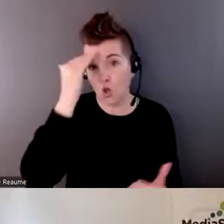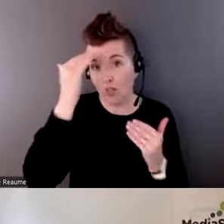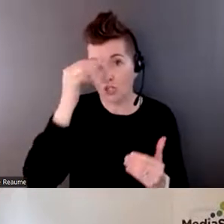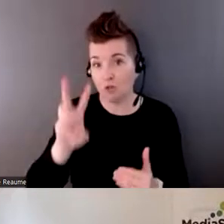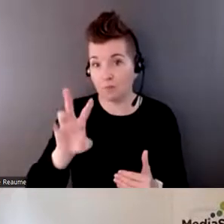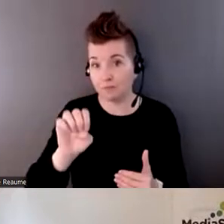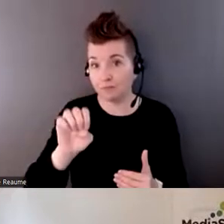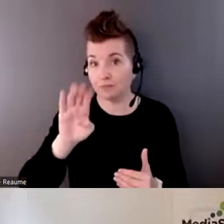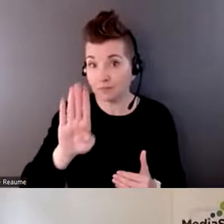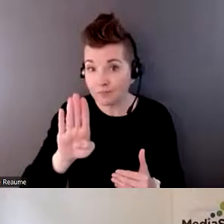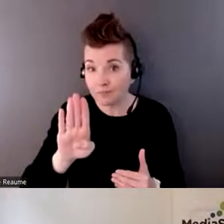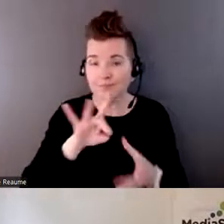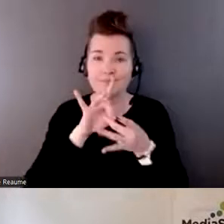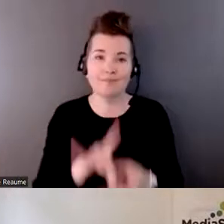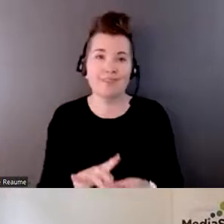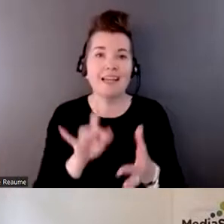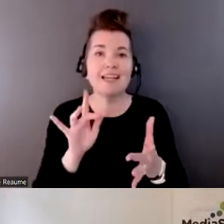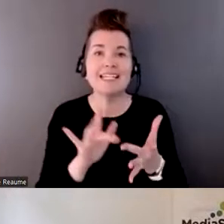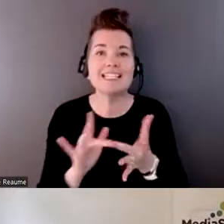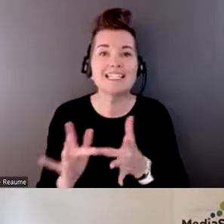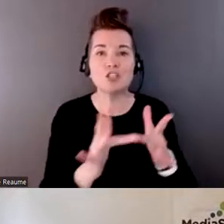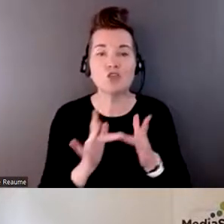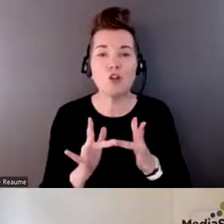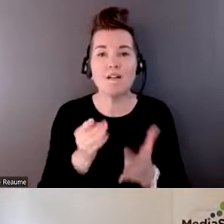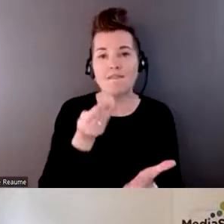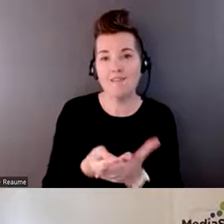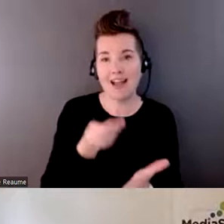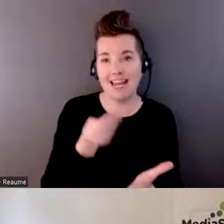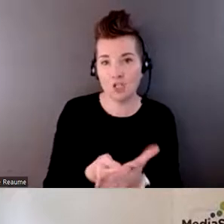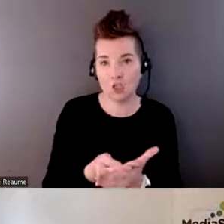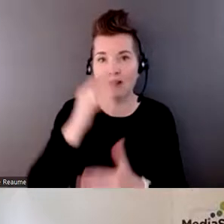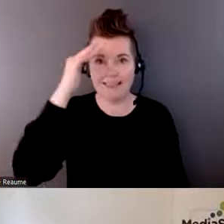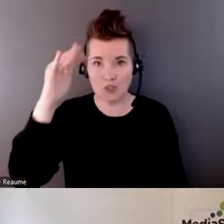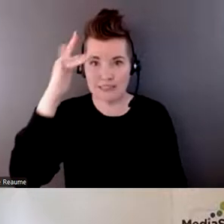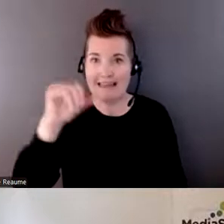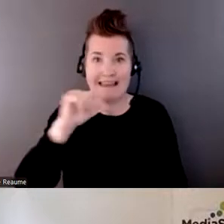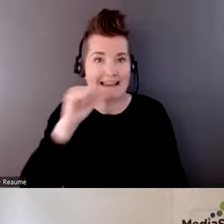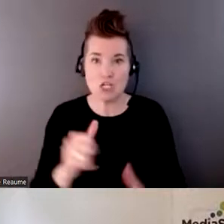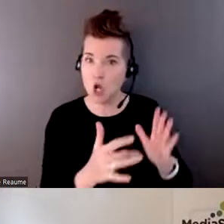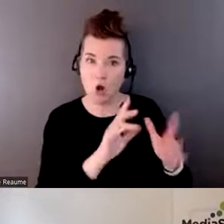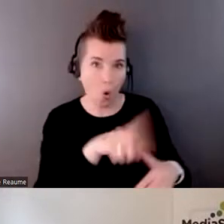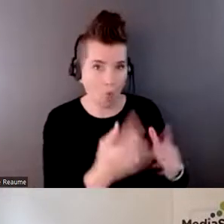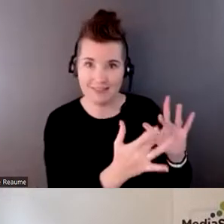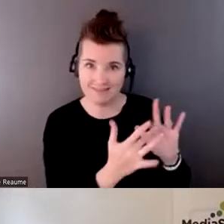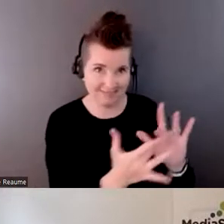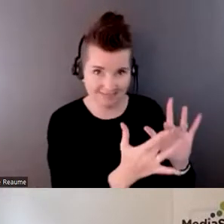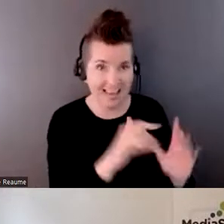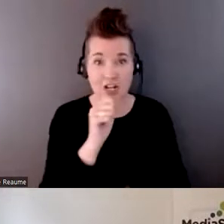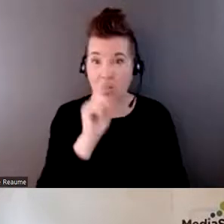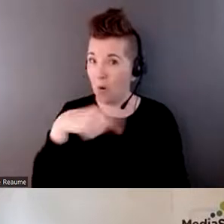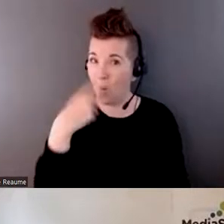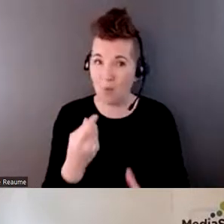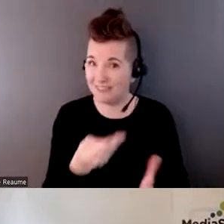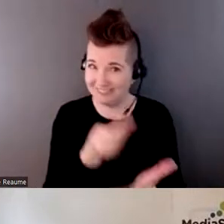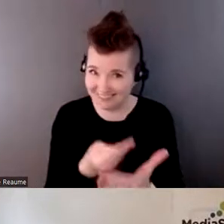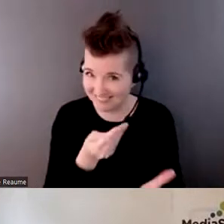about digital financial literacy. So not so much digital literacy, not so much financial literacy, but digital